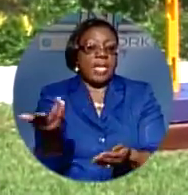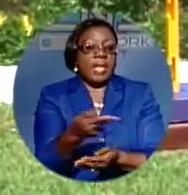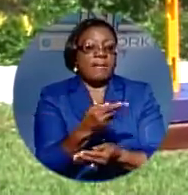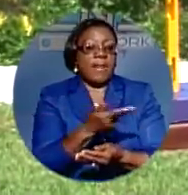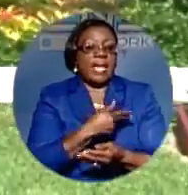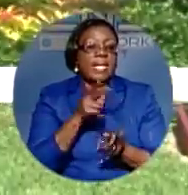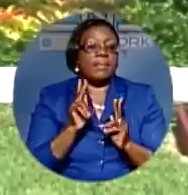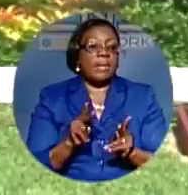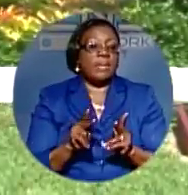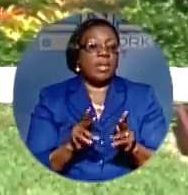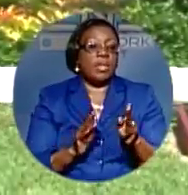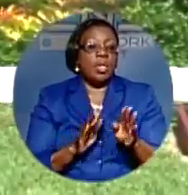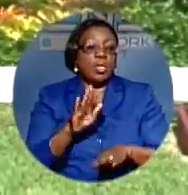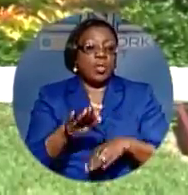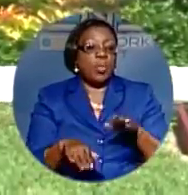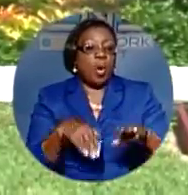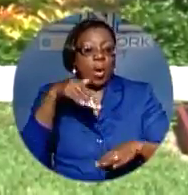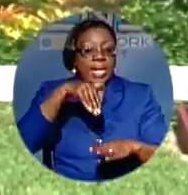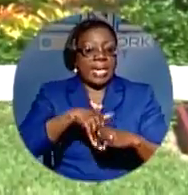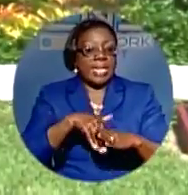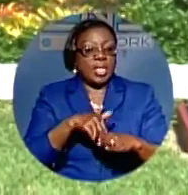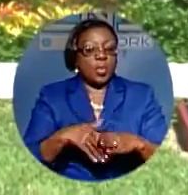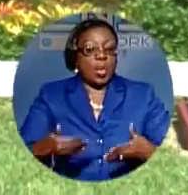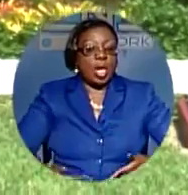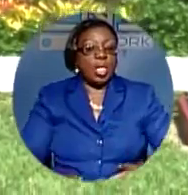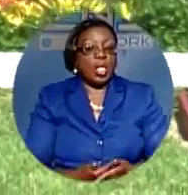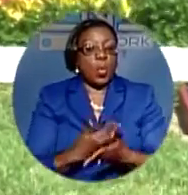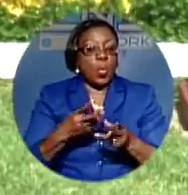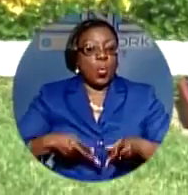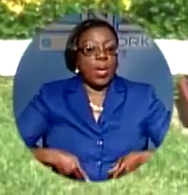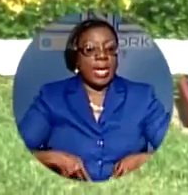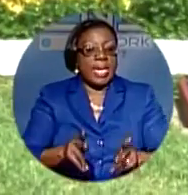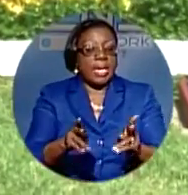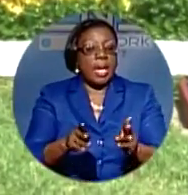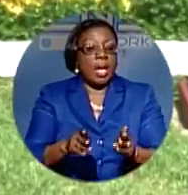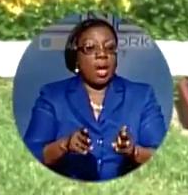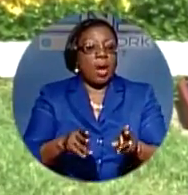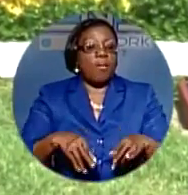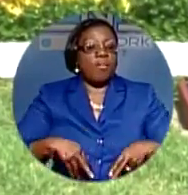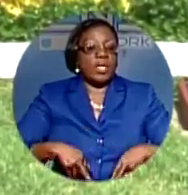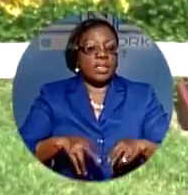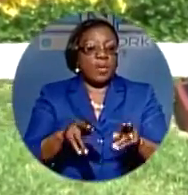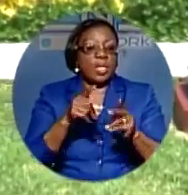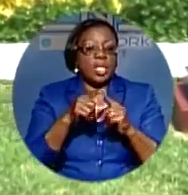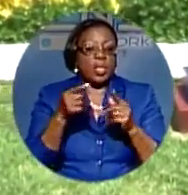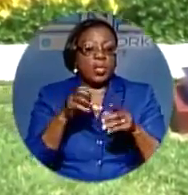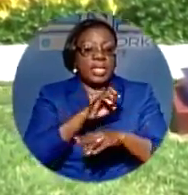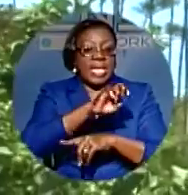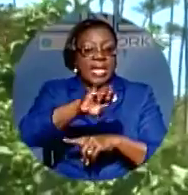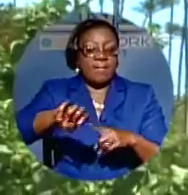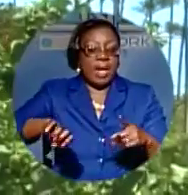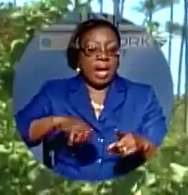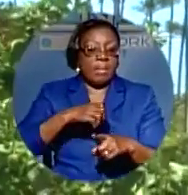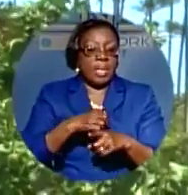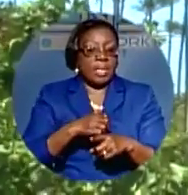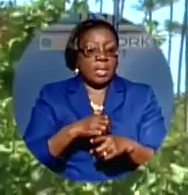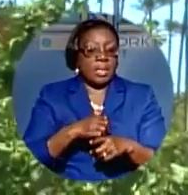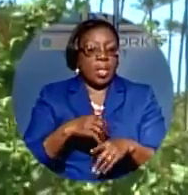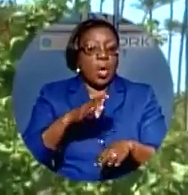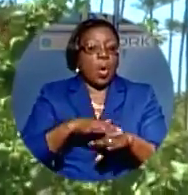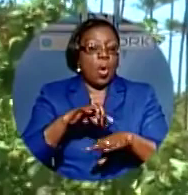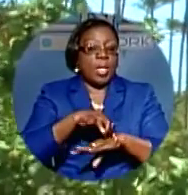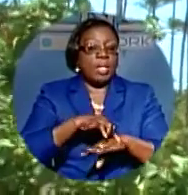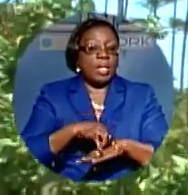do is to walk into a new way of responding to the environment. Worldwide, on Earth Day,